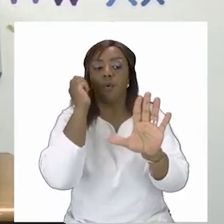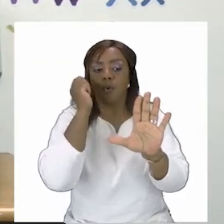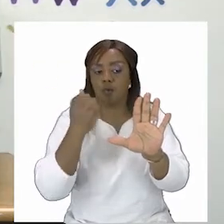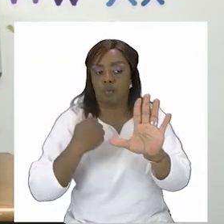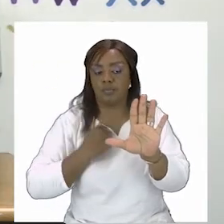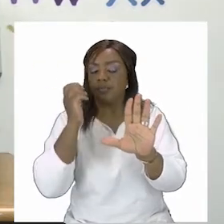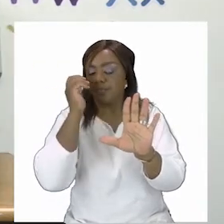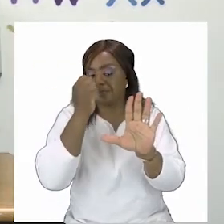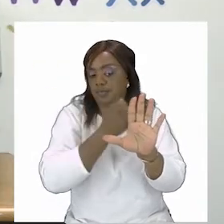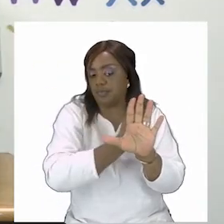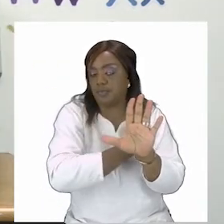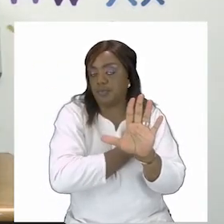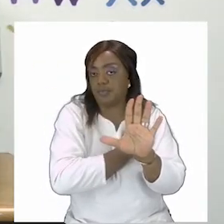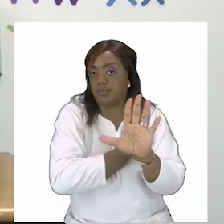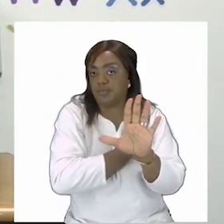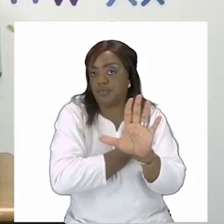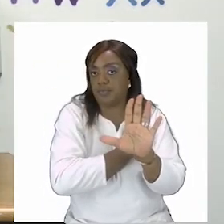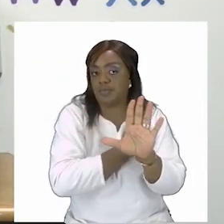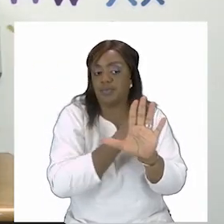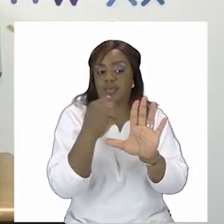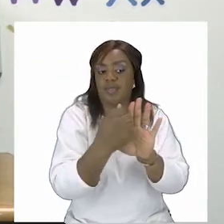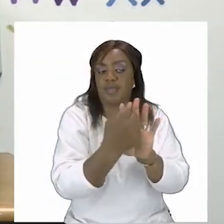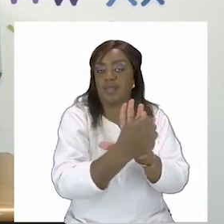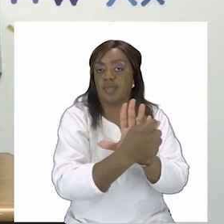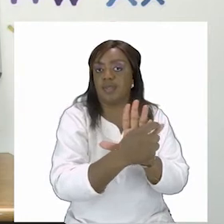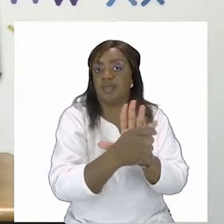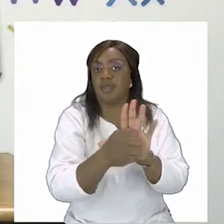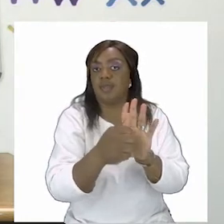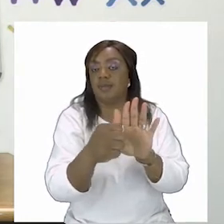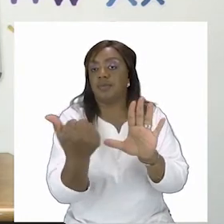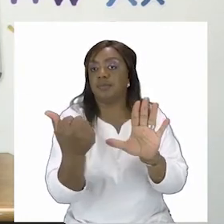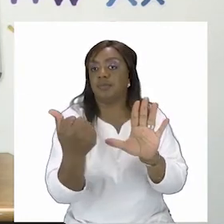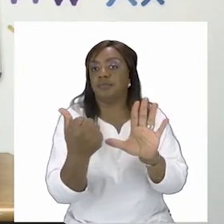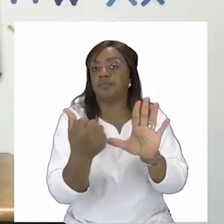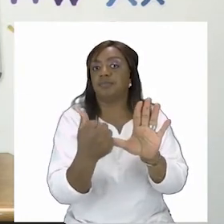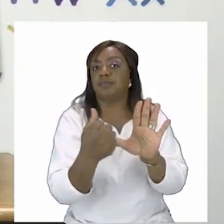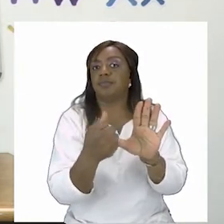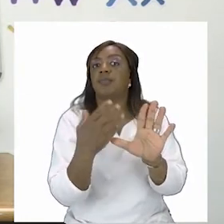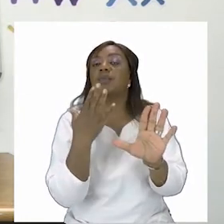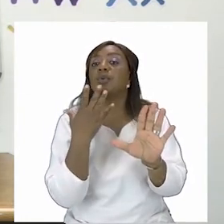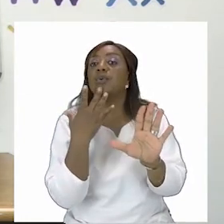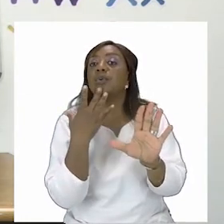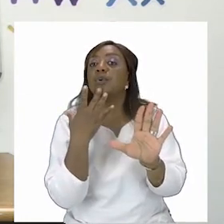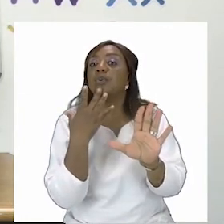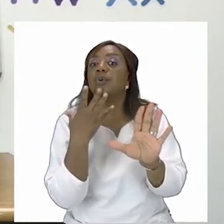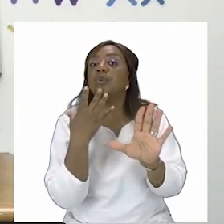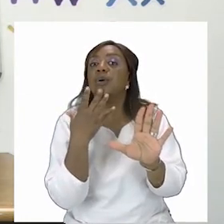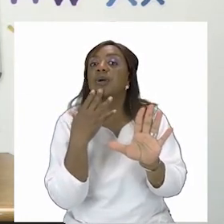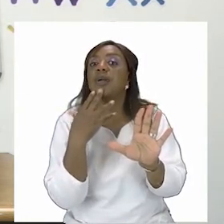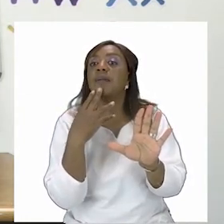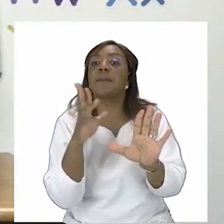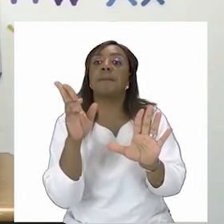who is the extended part as well is going to be your uncle